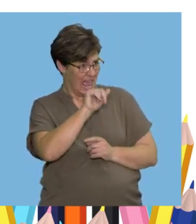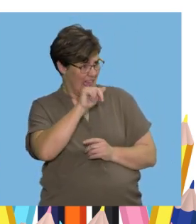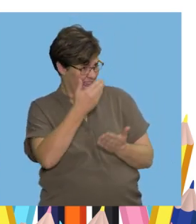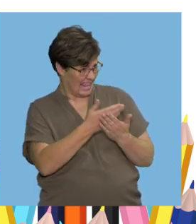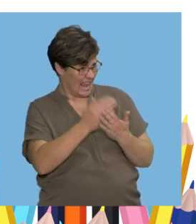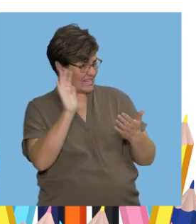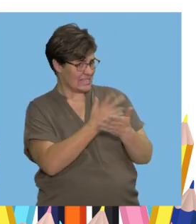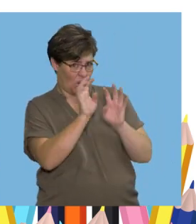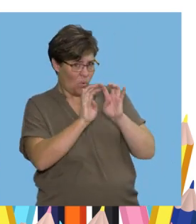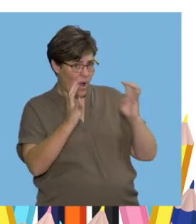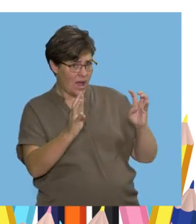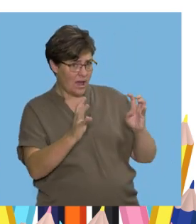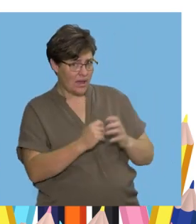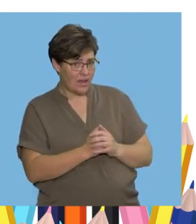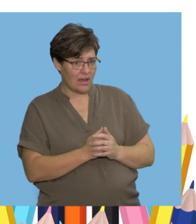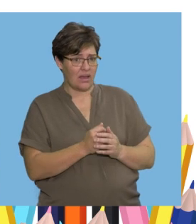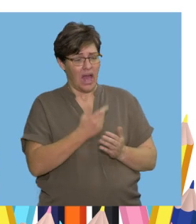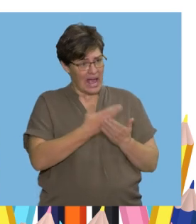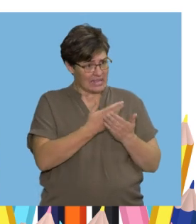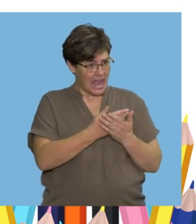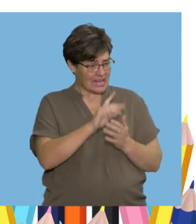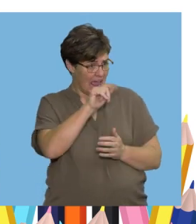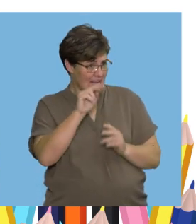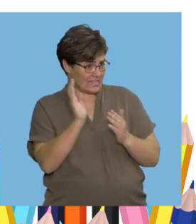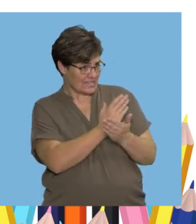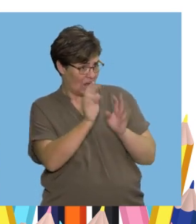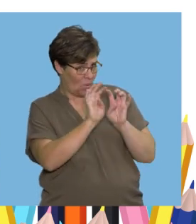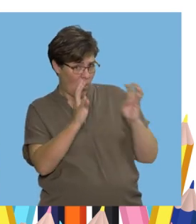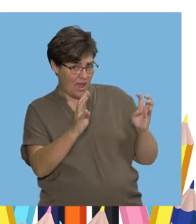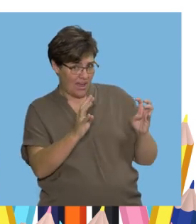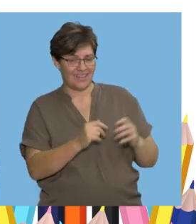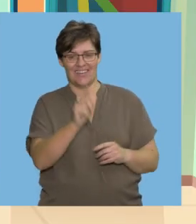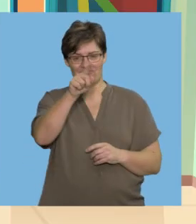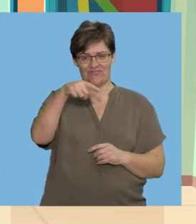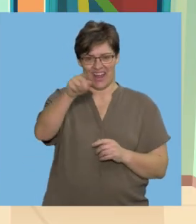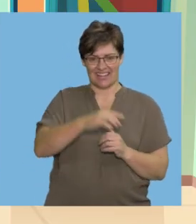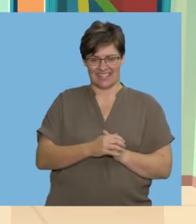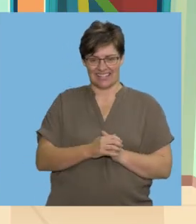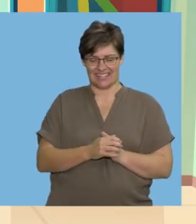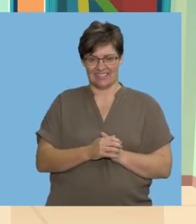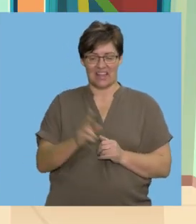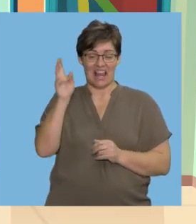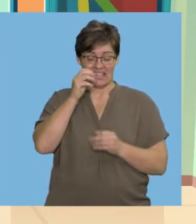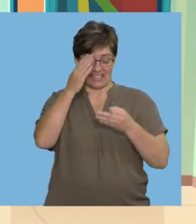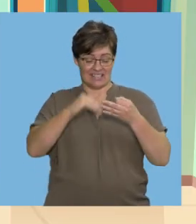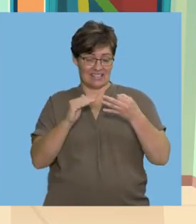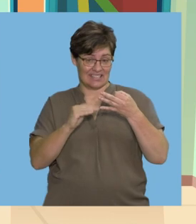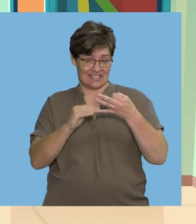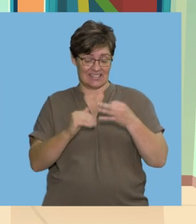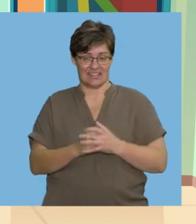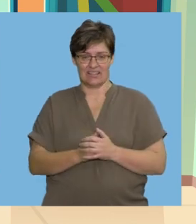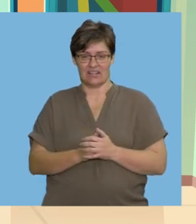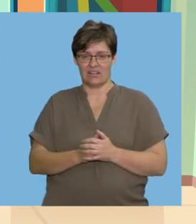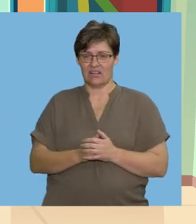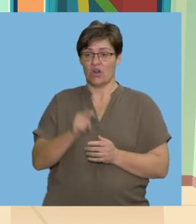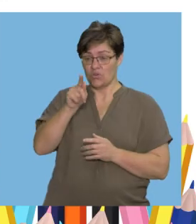Can Anne sing in the choir? Can Anne sing in the choir? That's right Listen to the